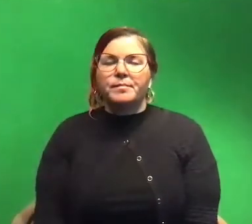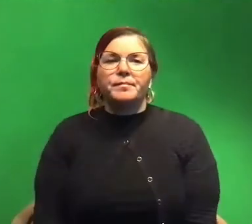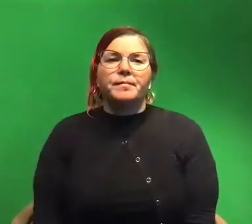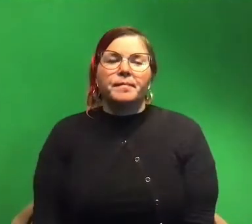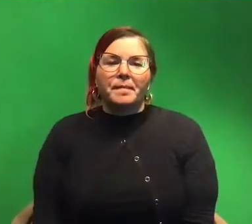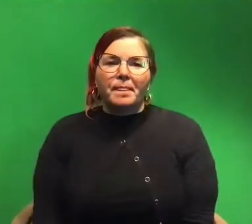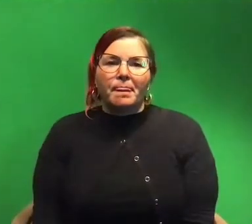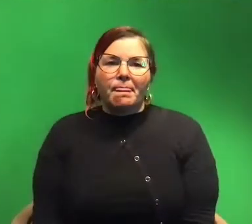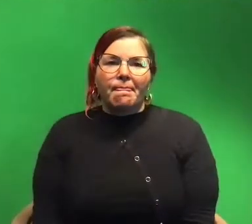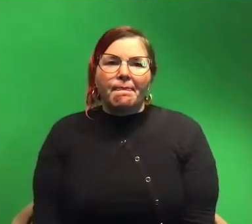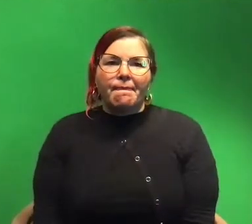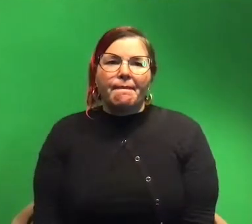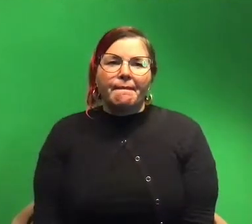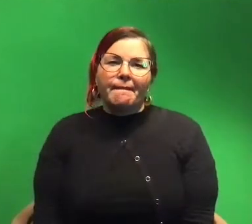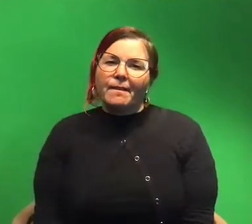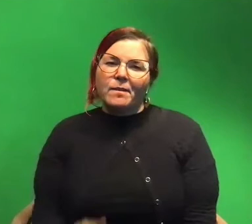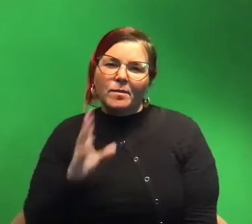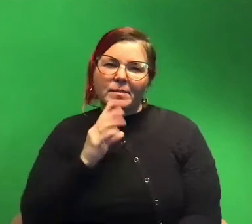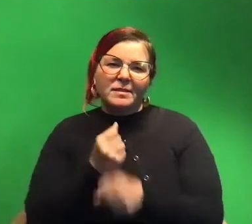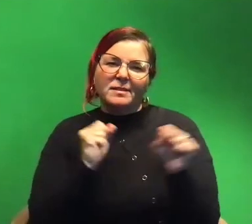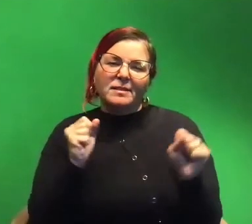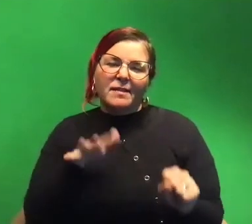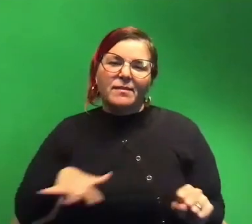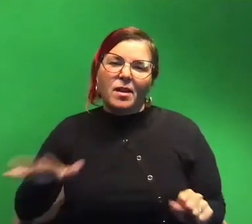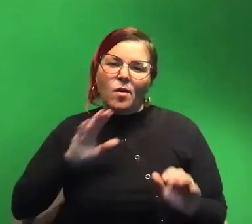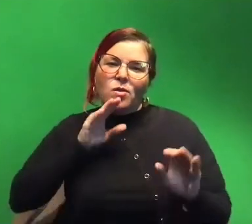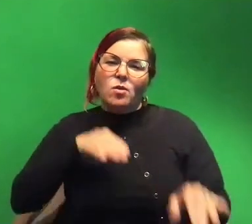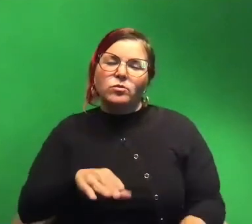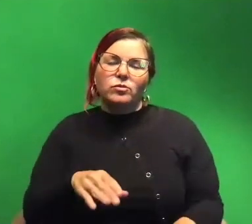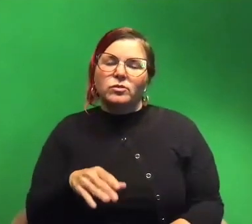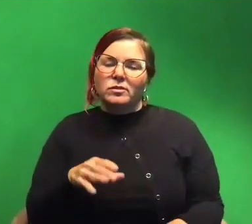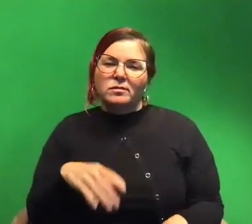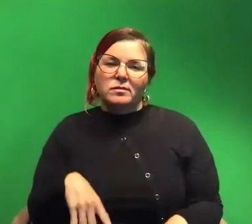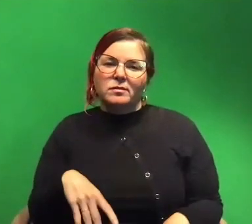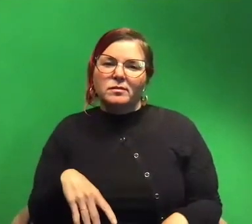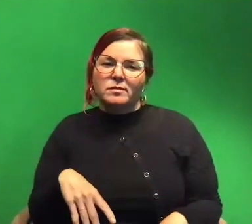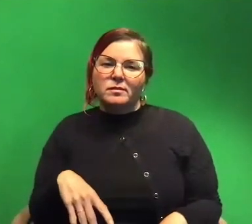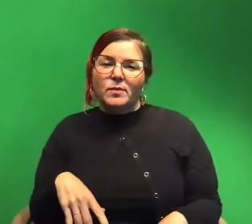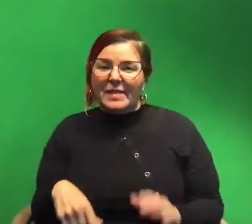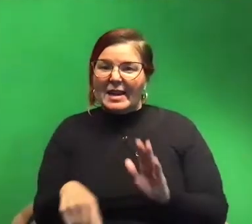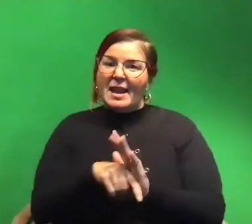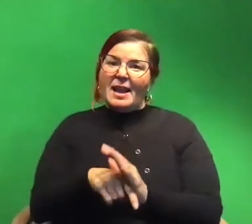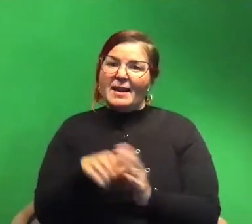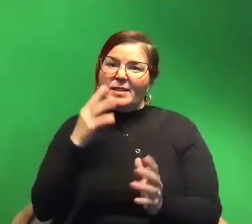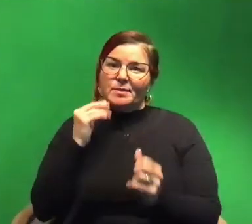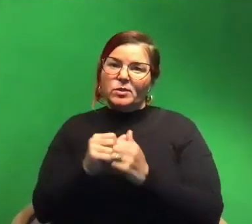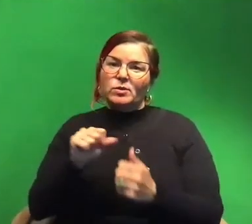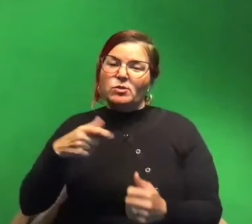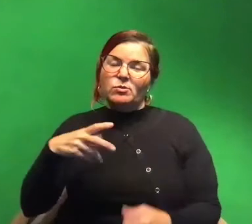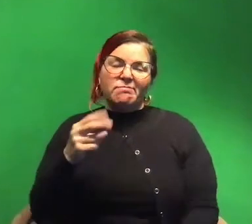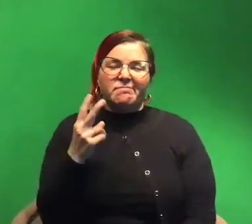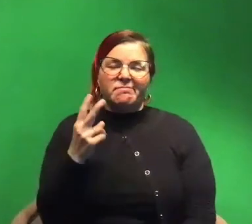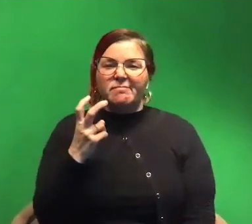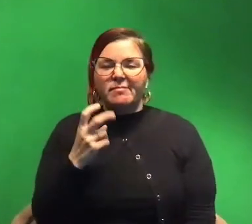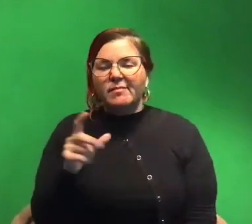you are i think you're perfectly safe out in the ocean you're very unlikely to have a negative squid encounter if you go snorkel